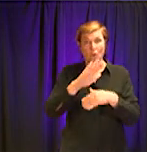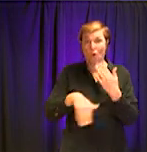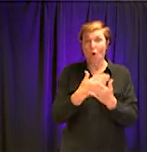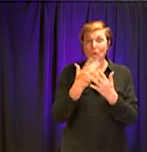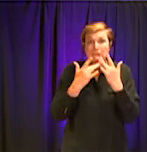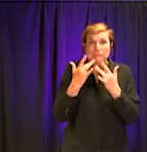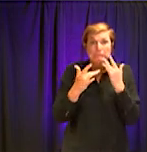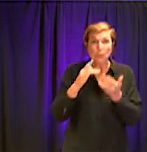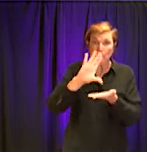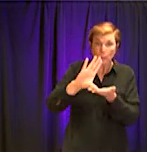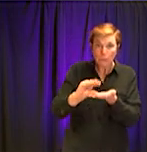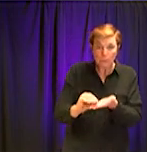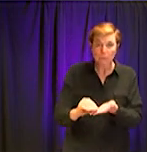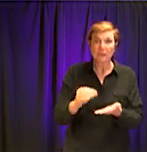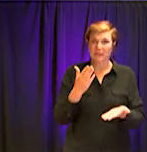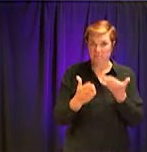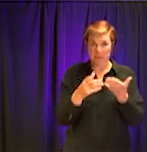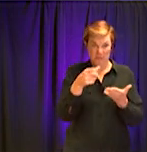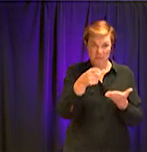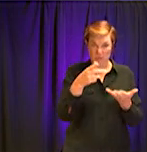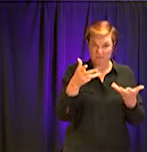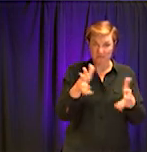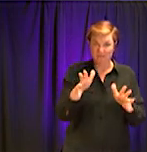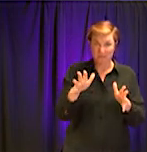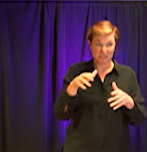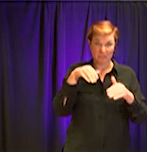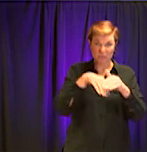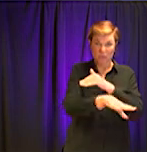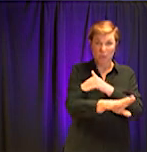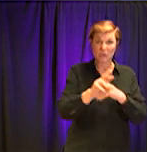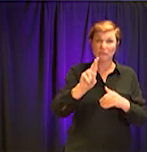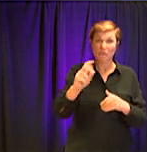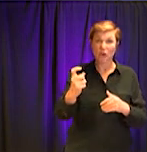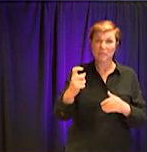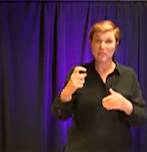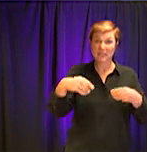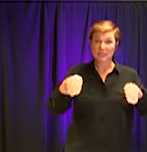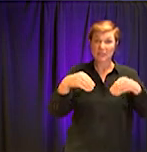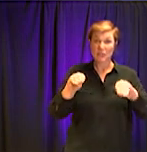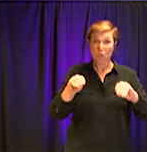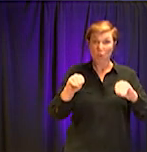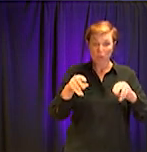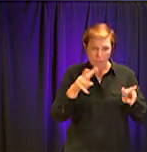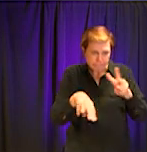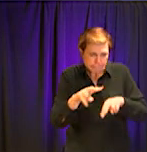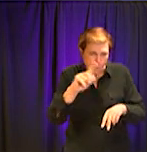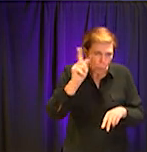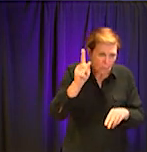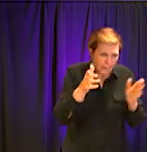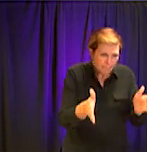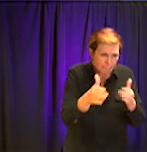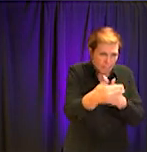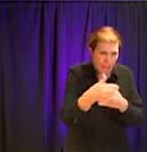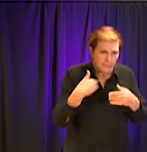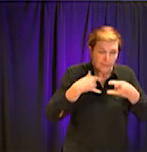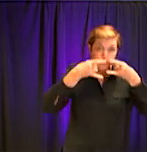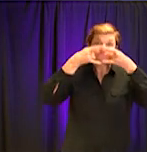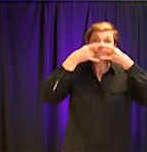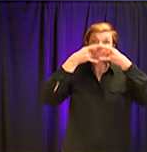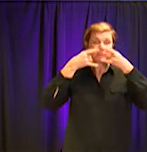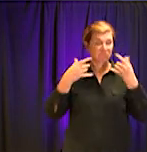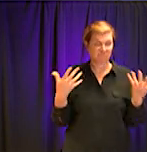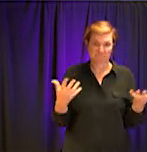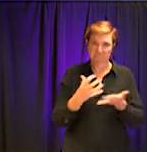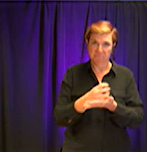if you go to any of the local pharmacies and you were looking for them, I mean, that is an empty shelf. That's hand sanitizer and toilet paper. Same thing. That's right.